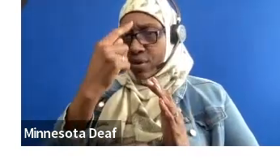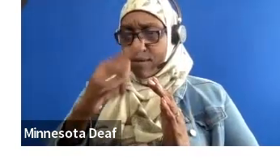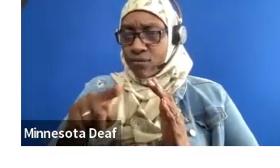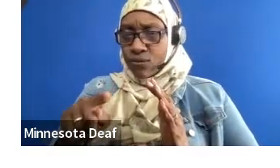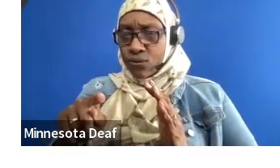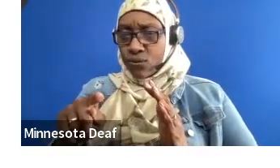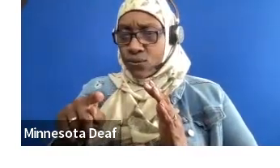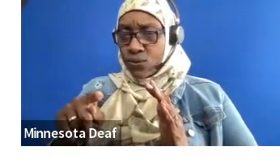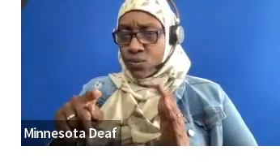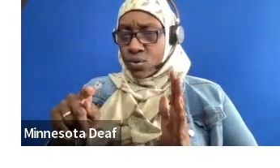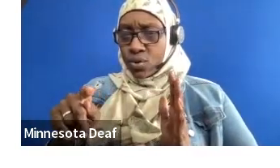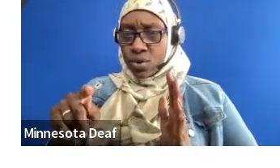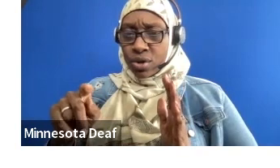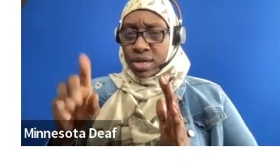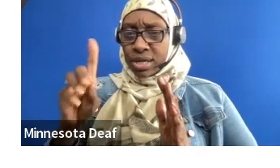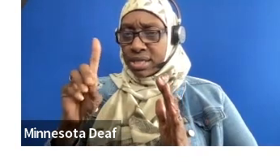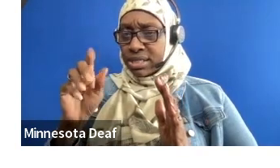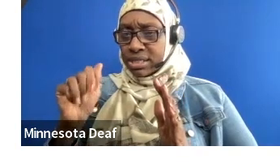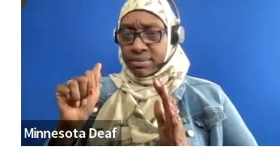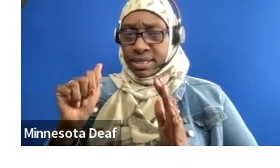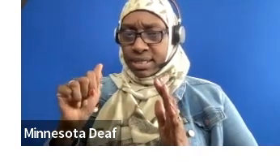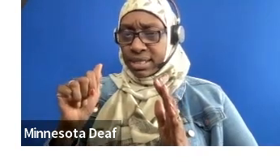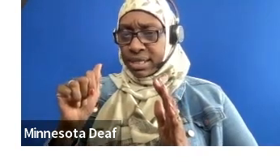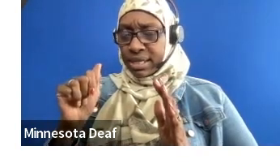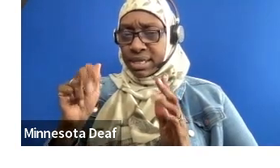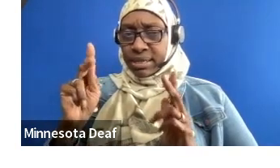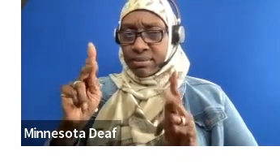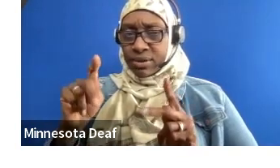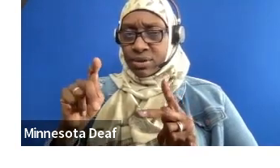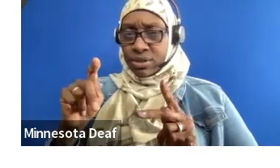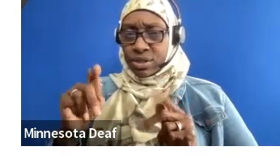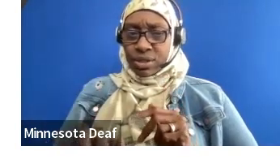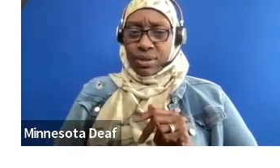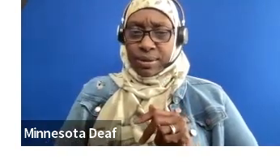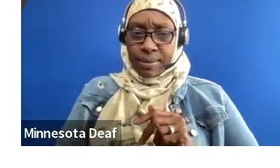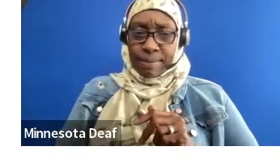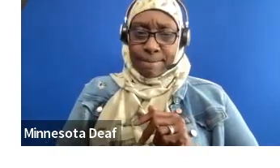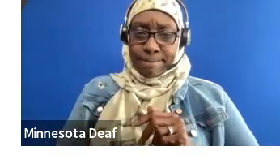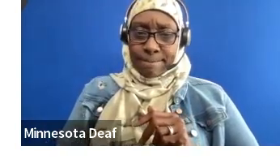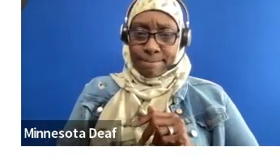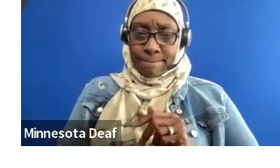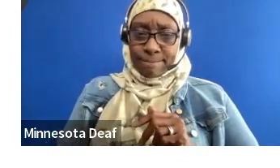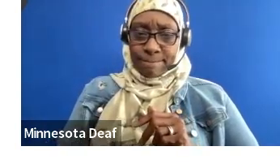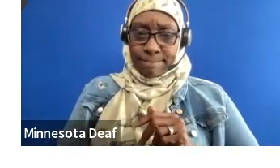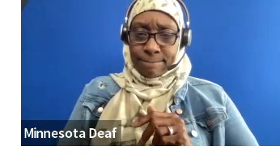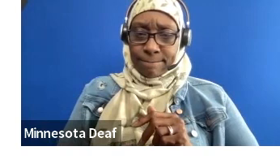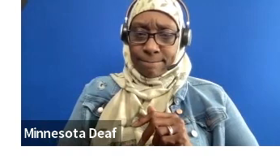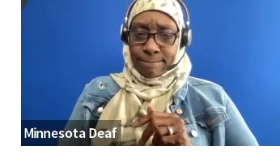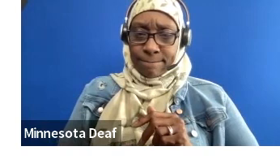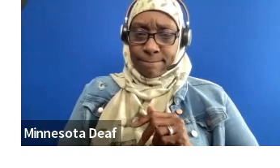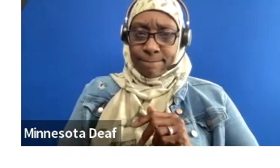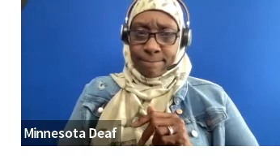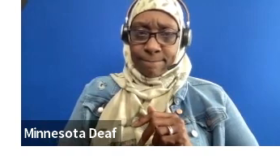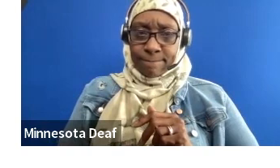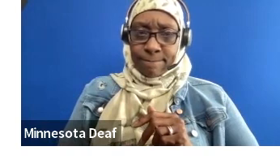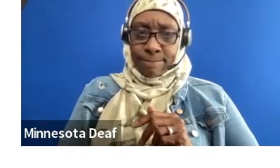particular criteria that this person has to be in this one? No. So I know for volunteers across the board, it's just as long as